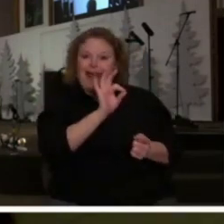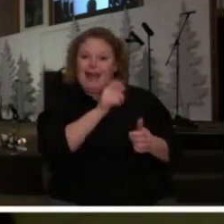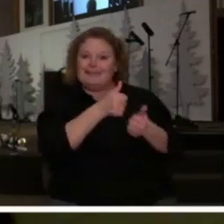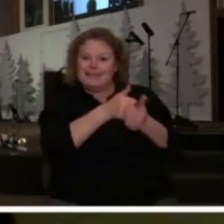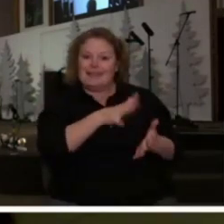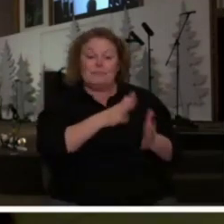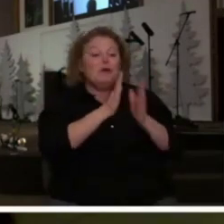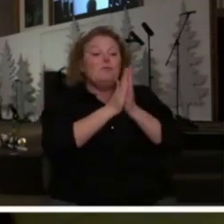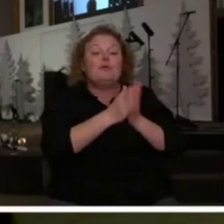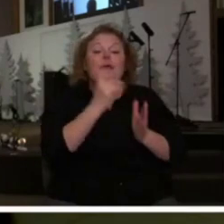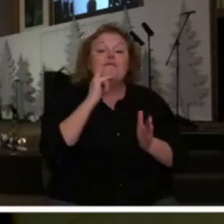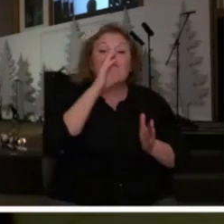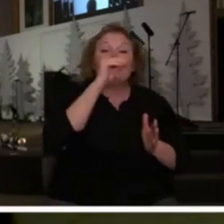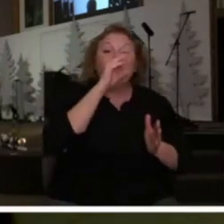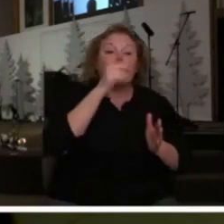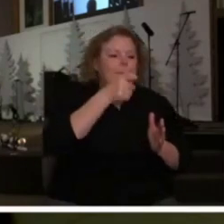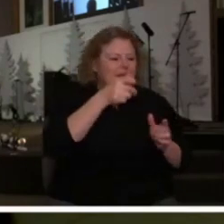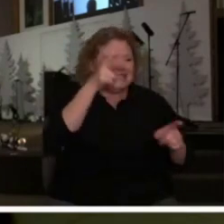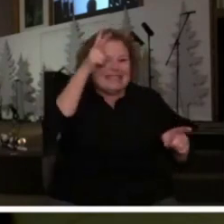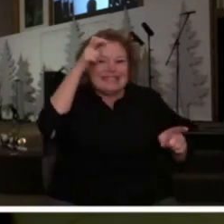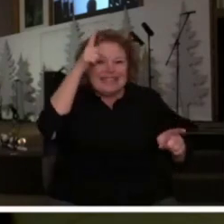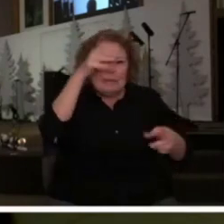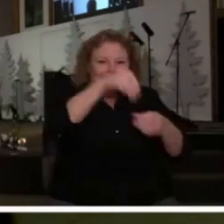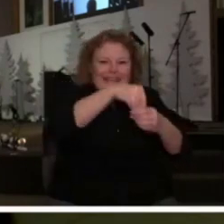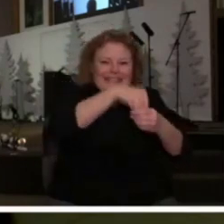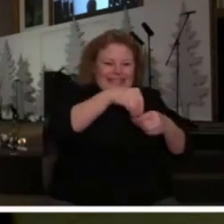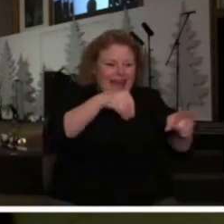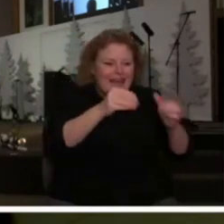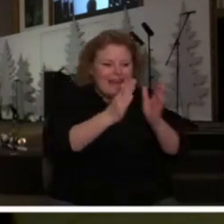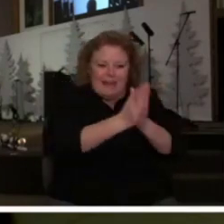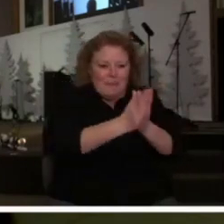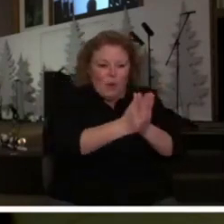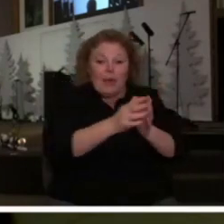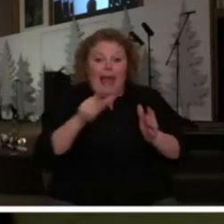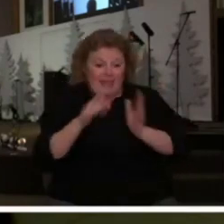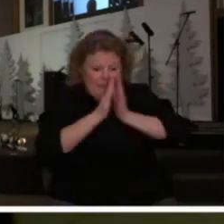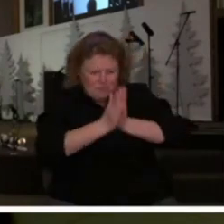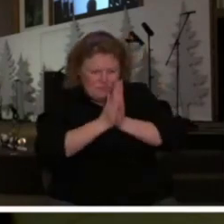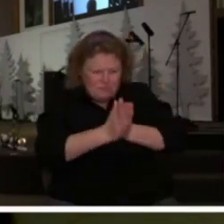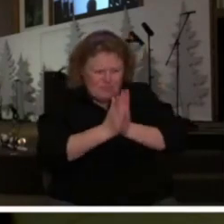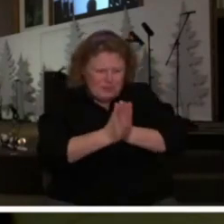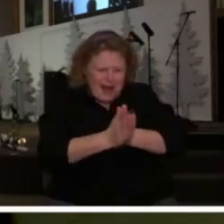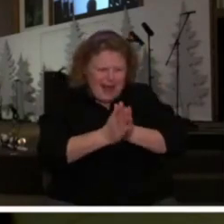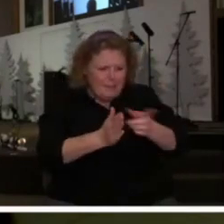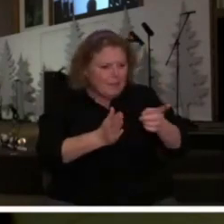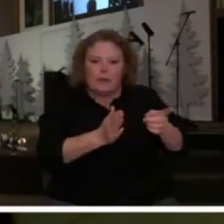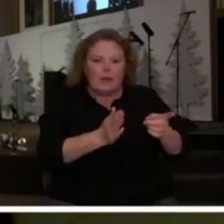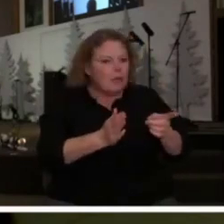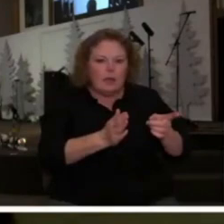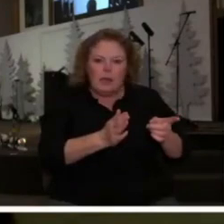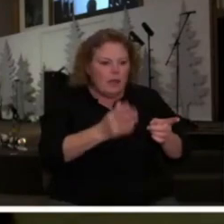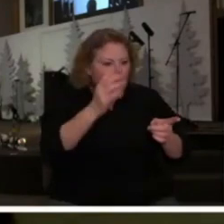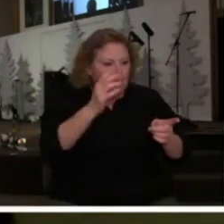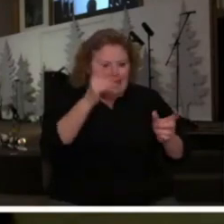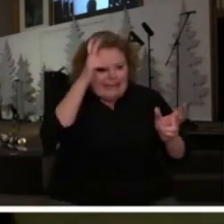boy that a devil would be cast out of him and they are unable to do it it's a stunner to them because this has never happened to them before